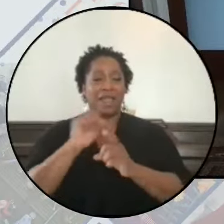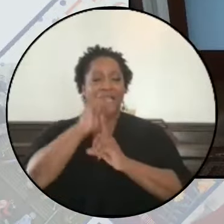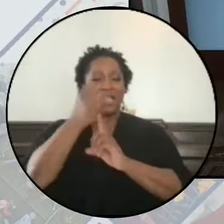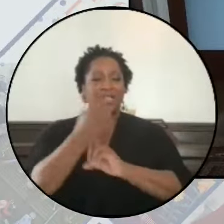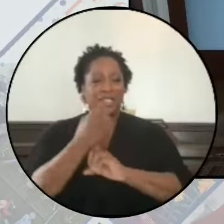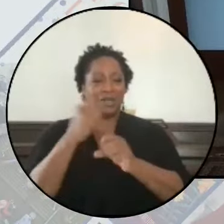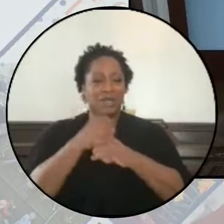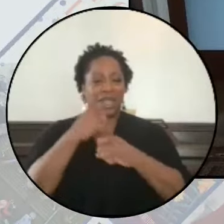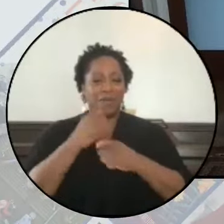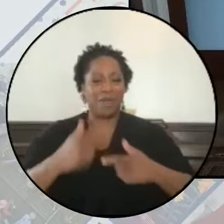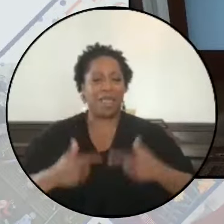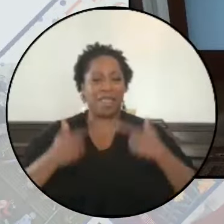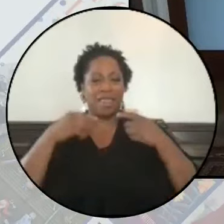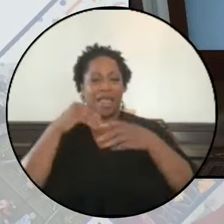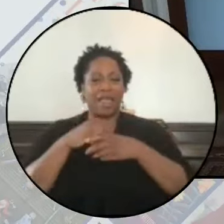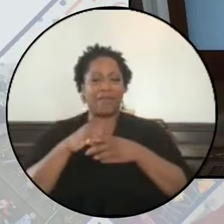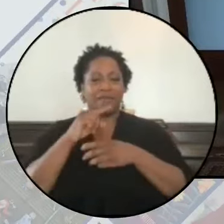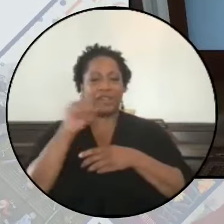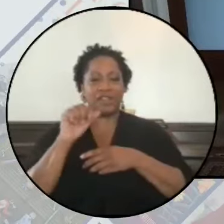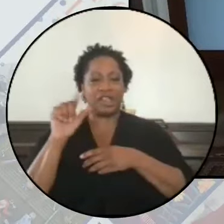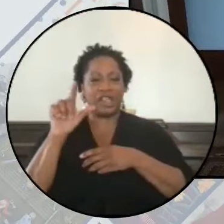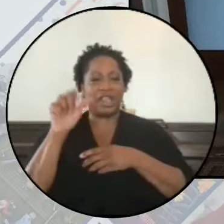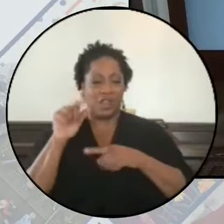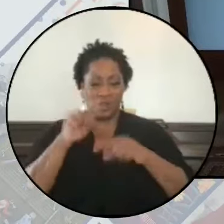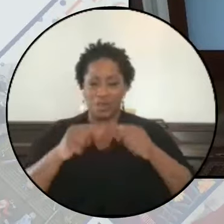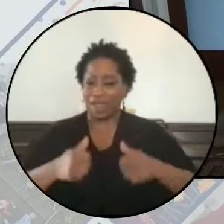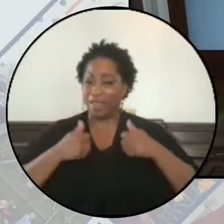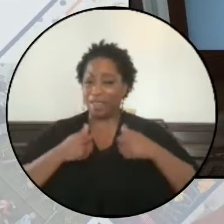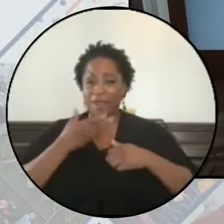that in Gaza utterly unlivable.